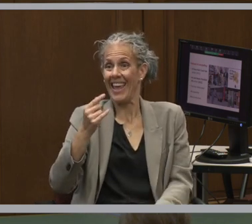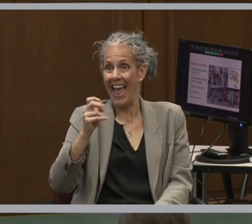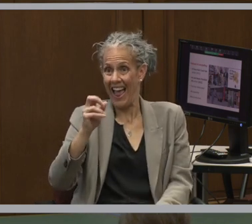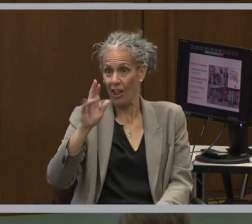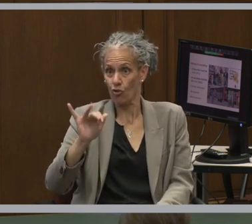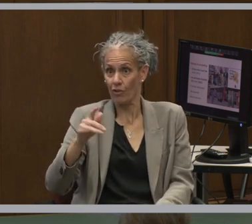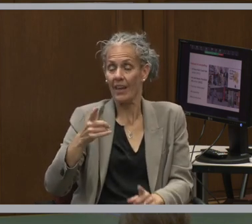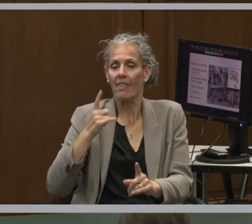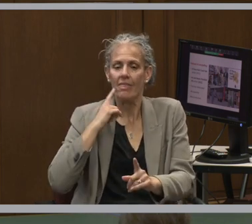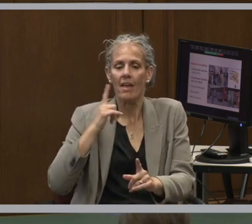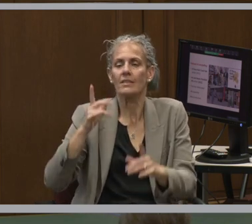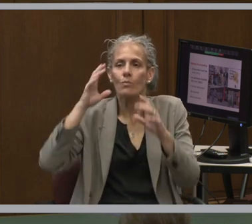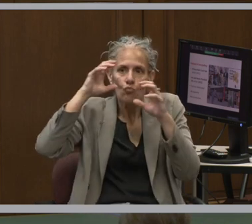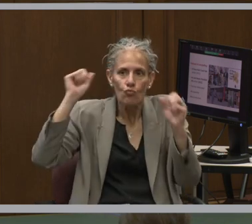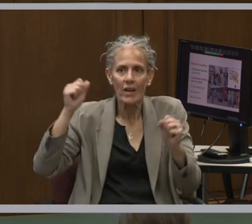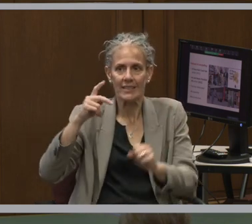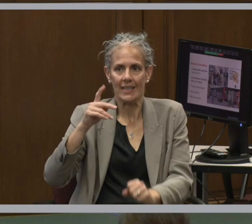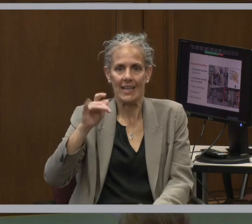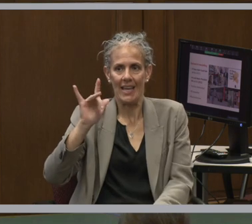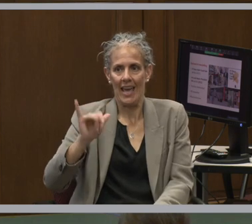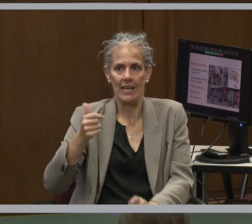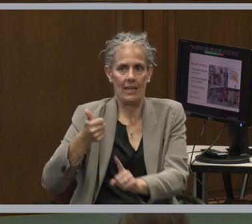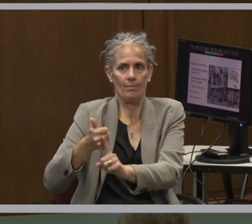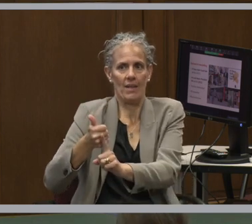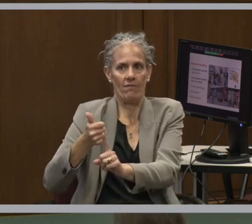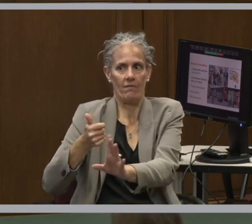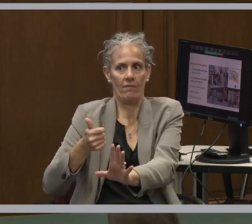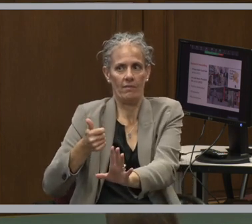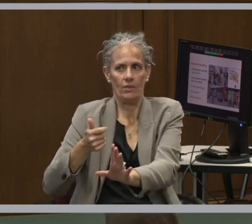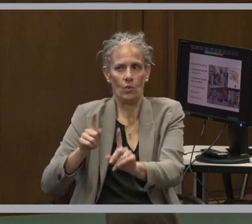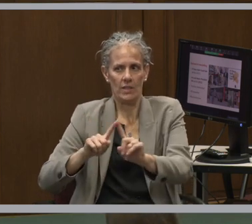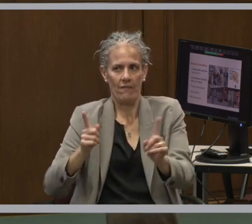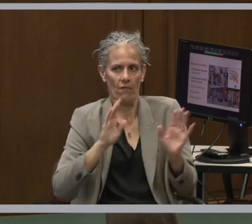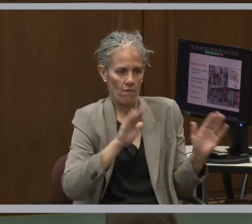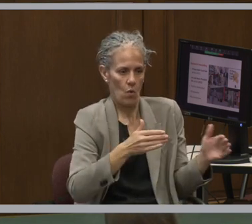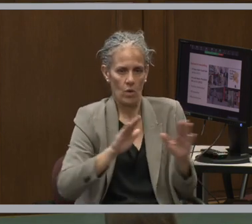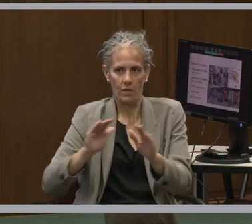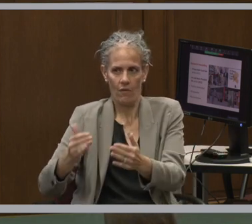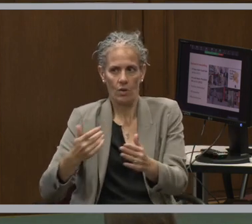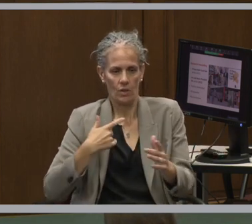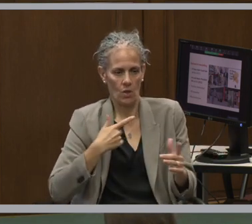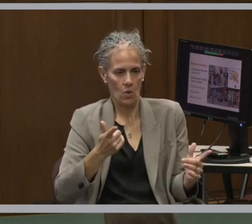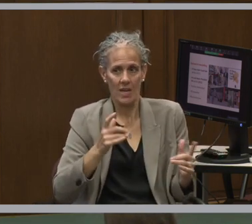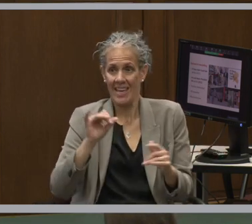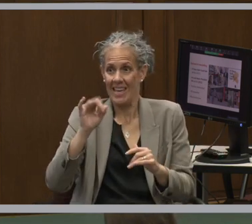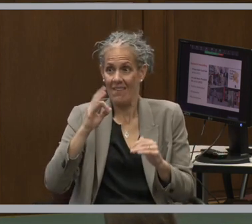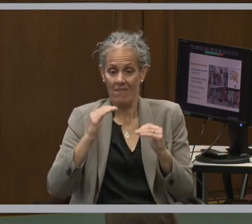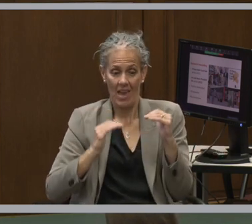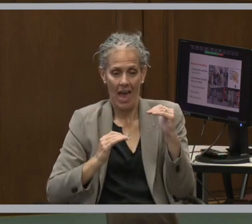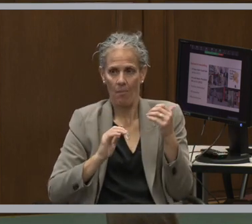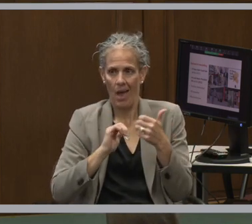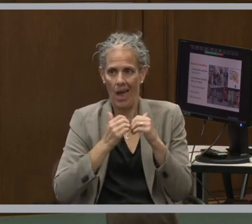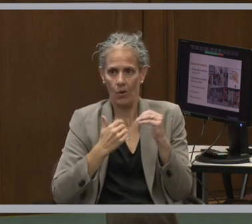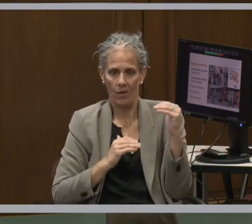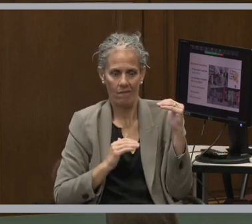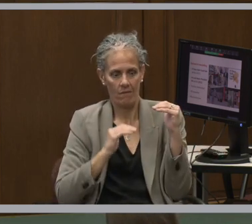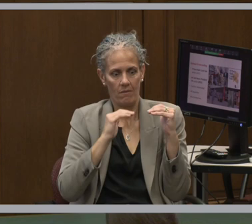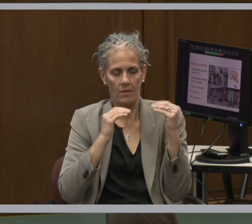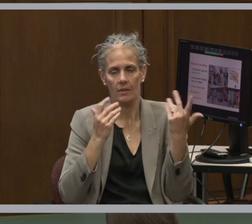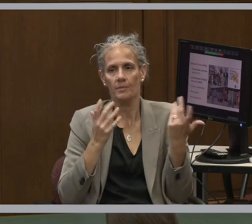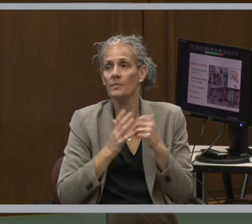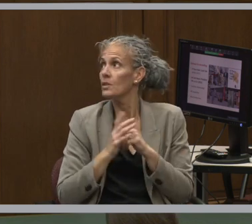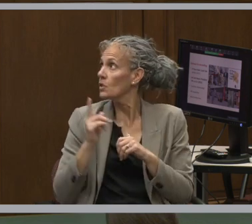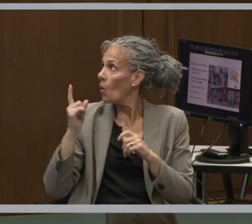So that is something that we had to look externally to to sort of fill in some gaps. While we were doing those big things,